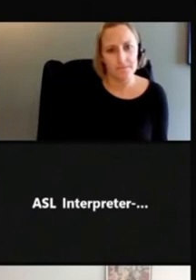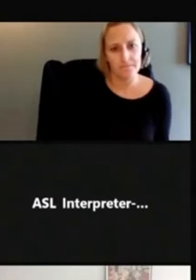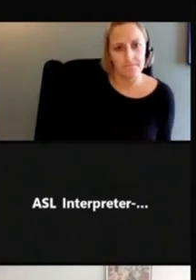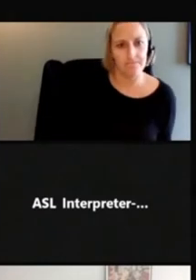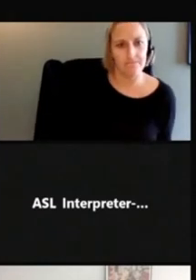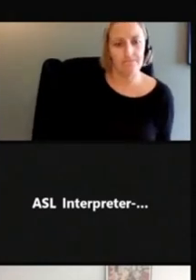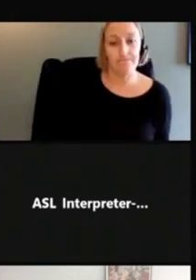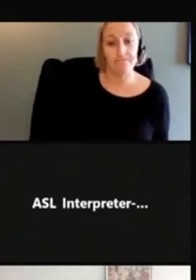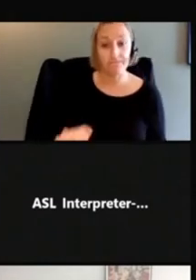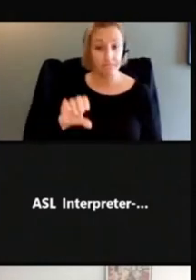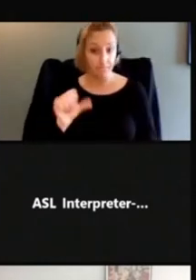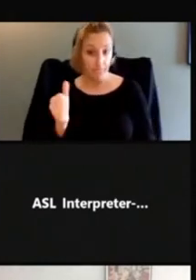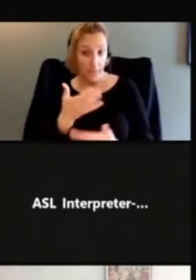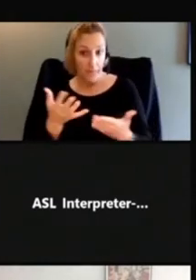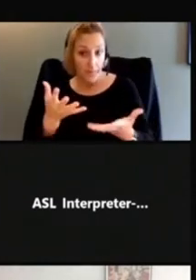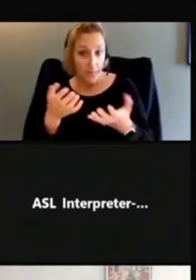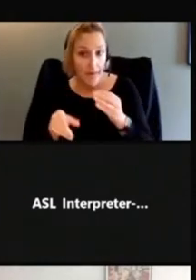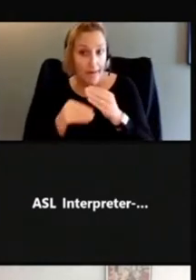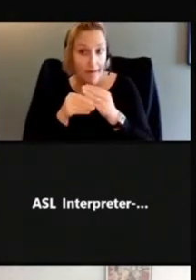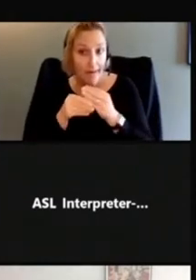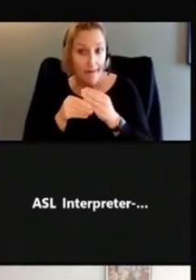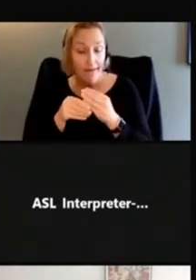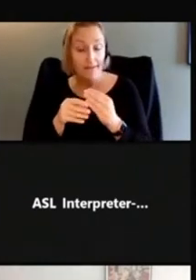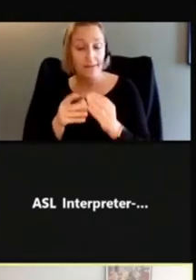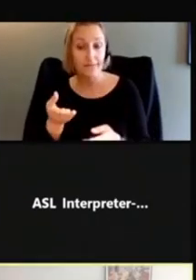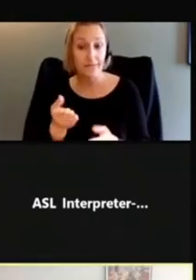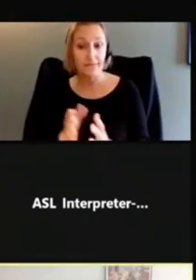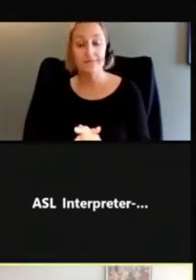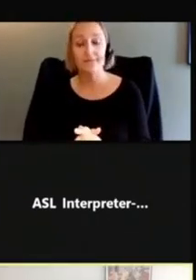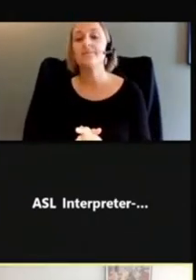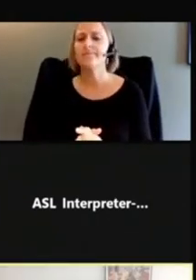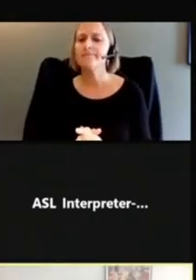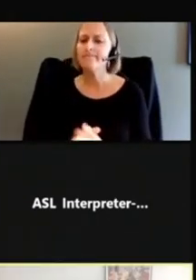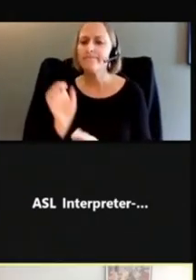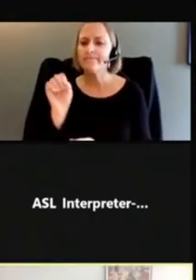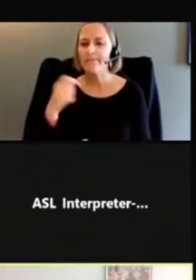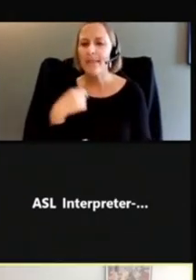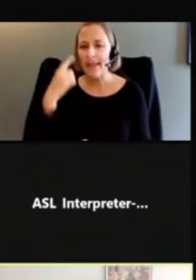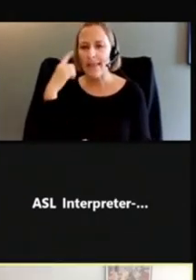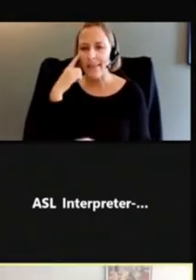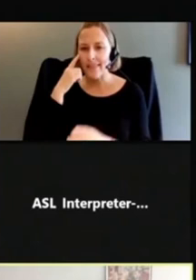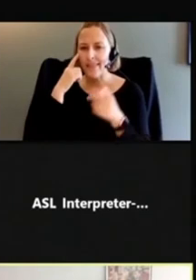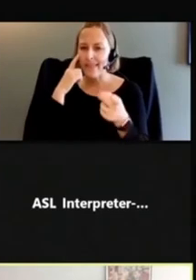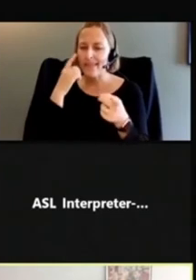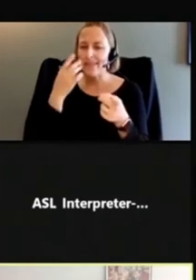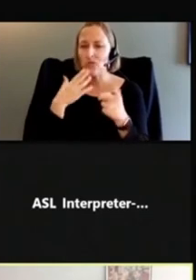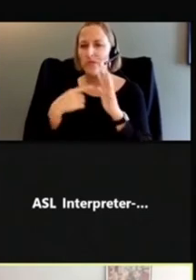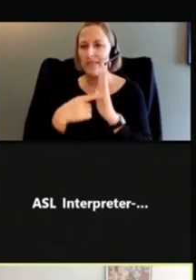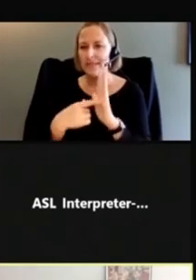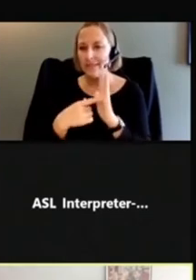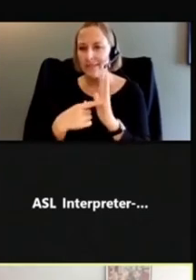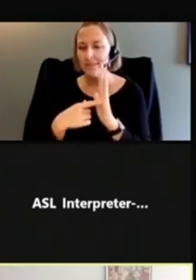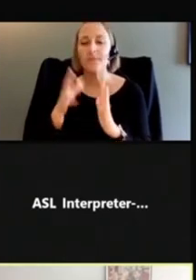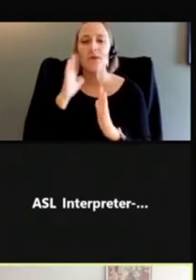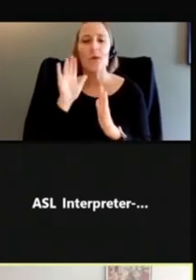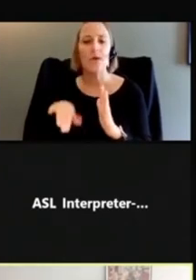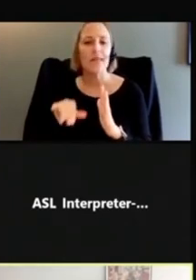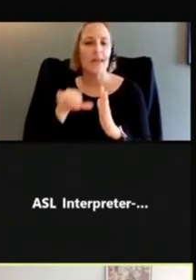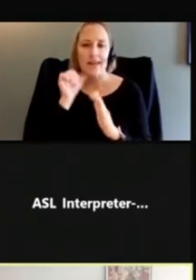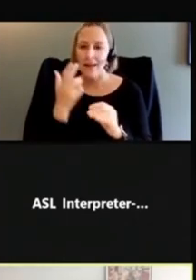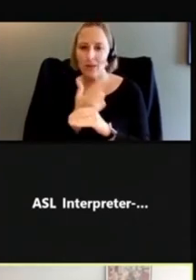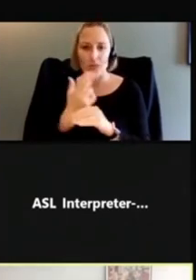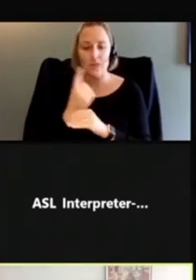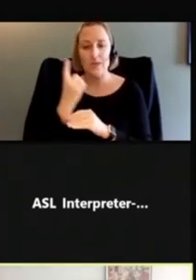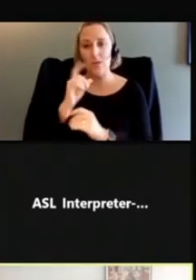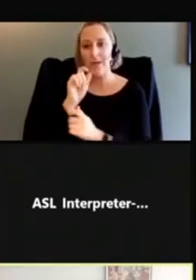And do you have anything else you'd like to add to this one, Kathleen? Yeah, I think that this is also a good example of even though it's not using a character,